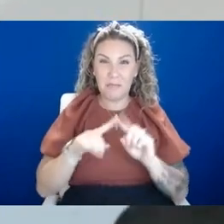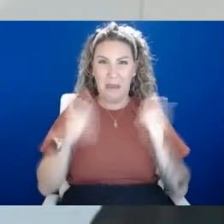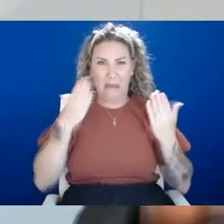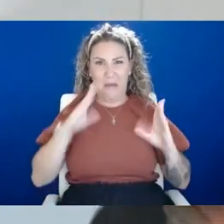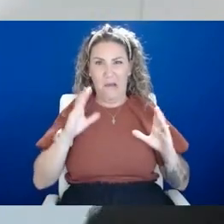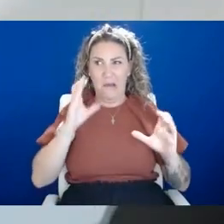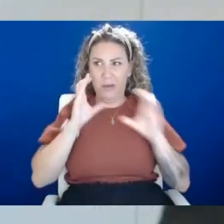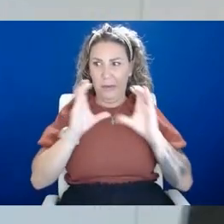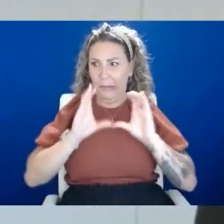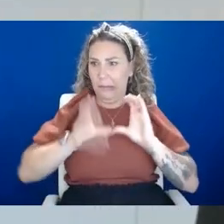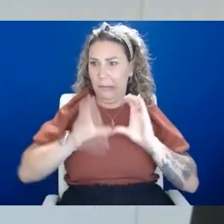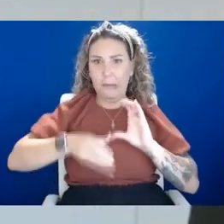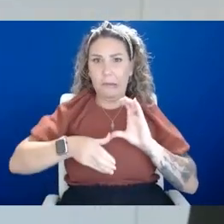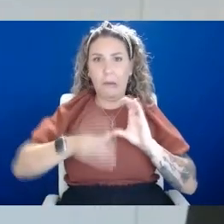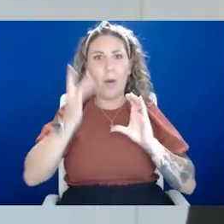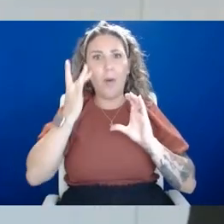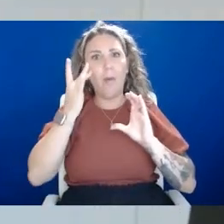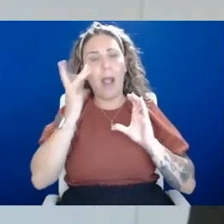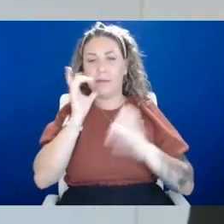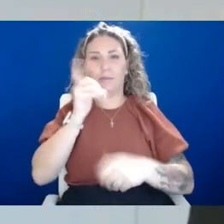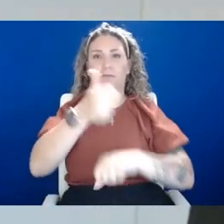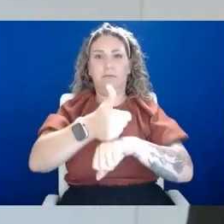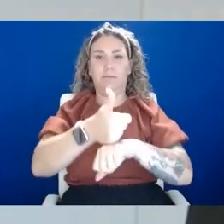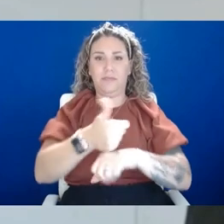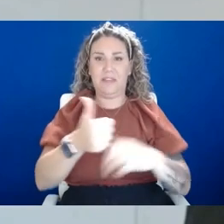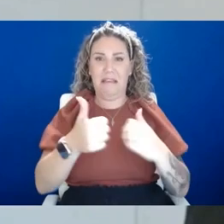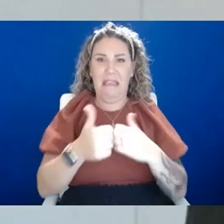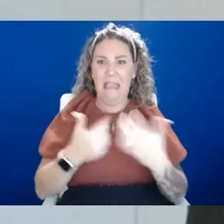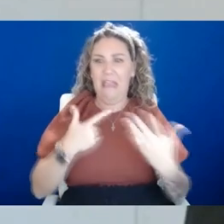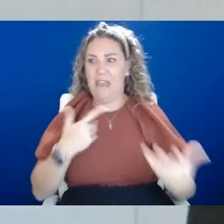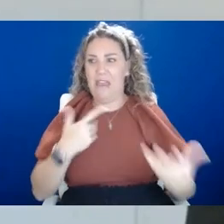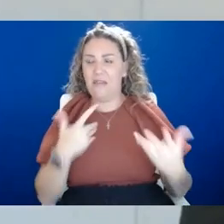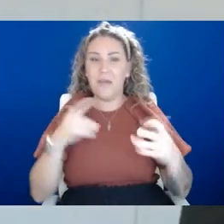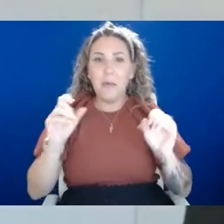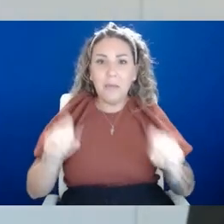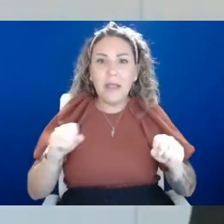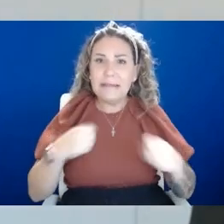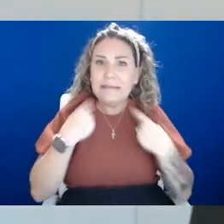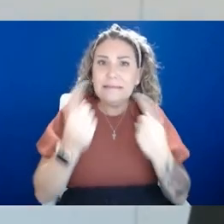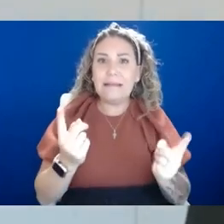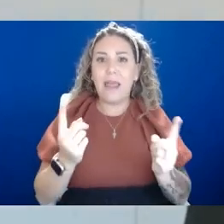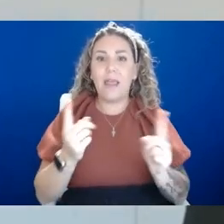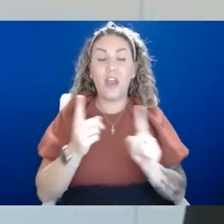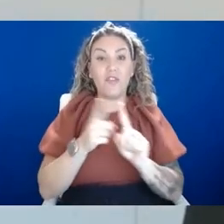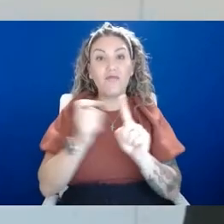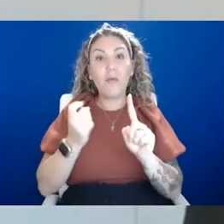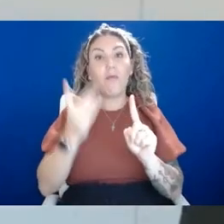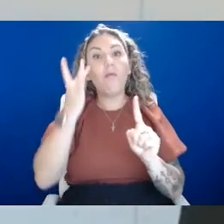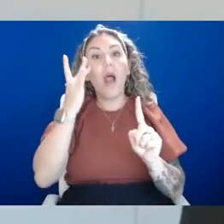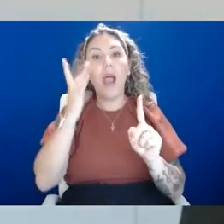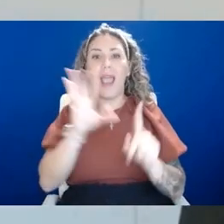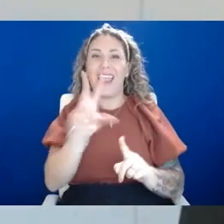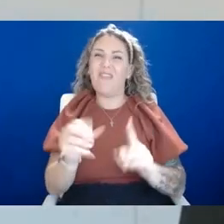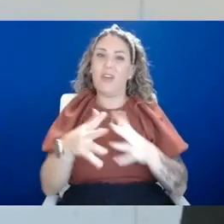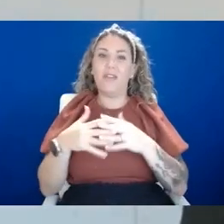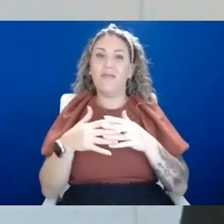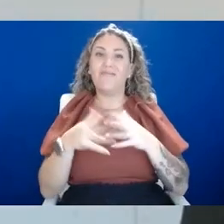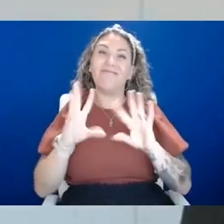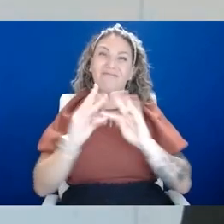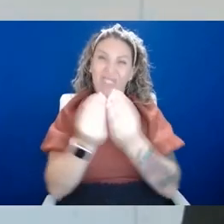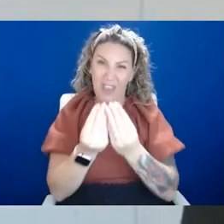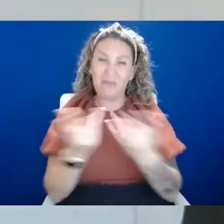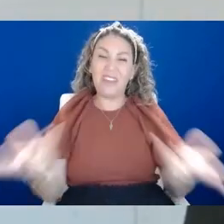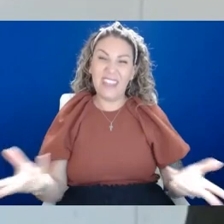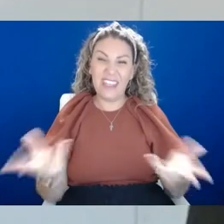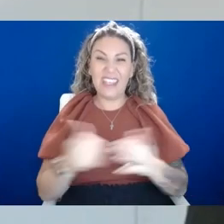that space wasn't created for me to even have a voice, because I came from an African family. So you can either be a doctor or